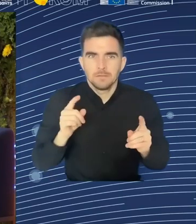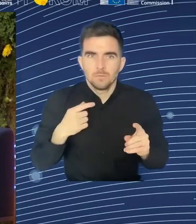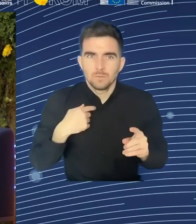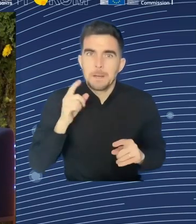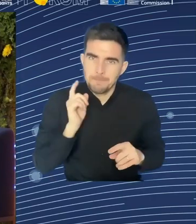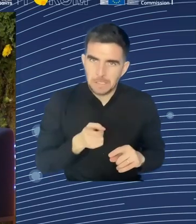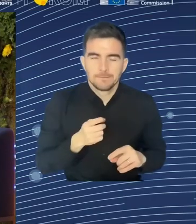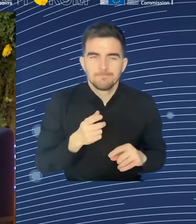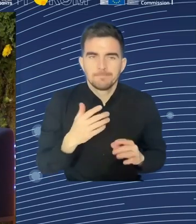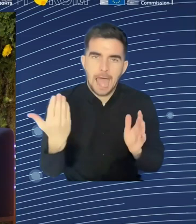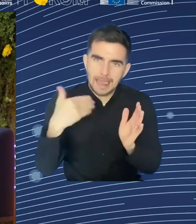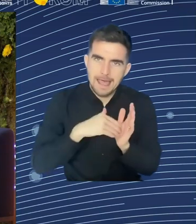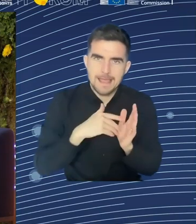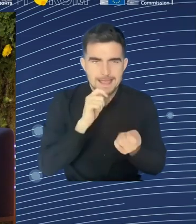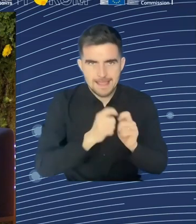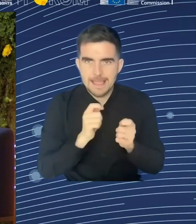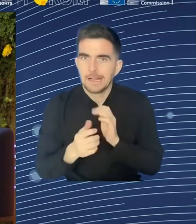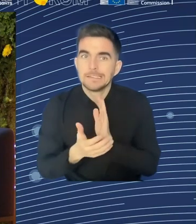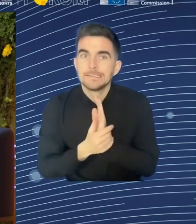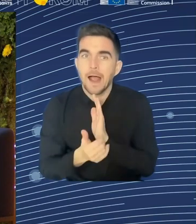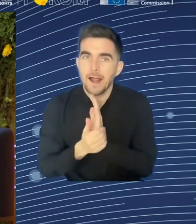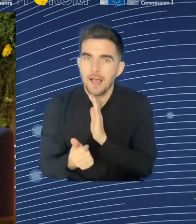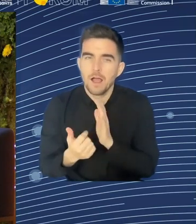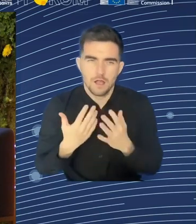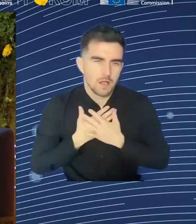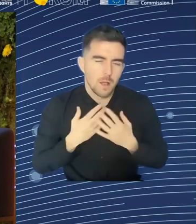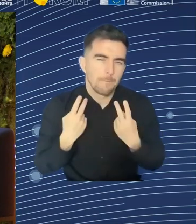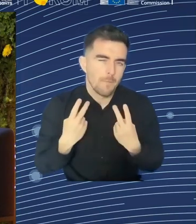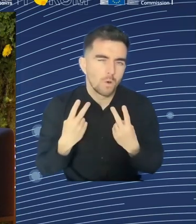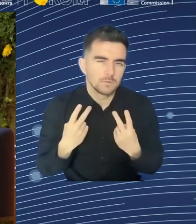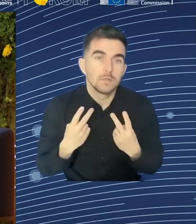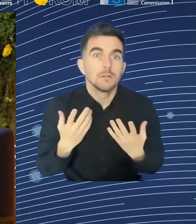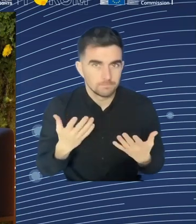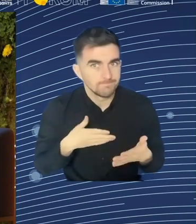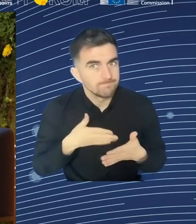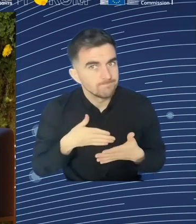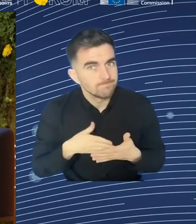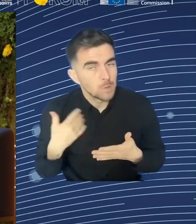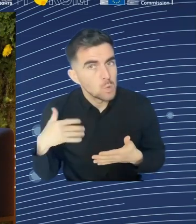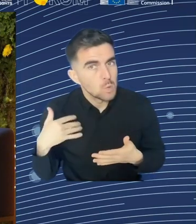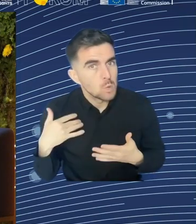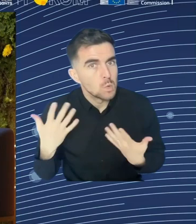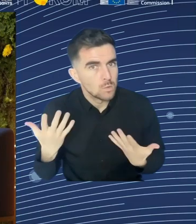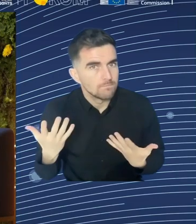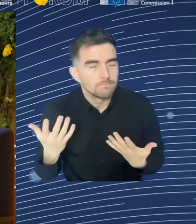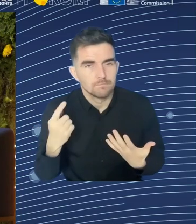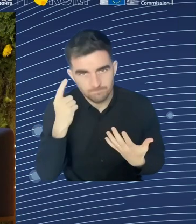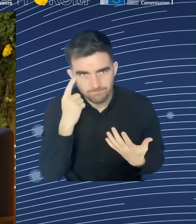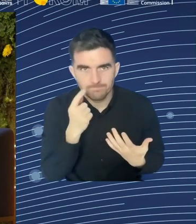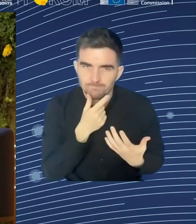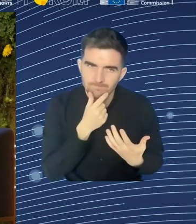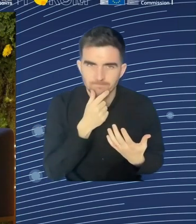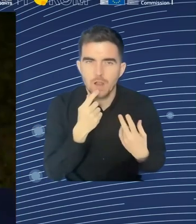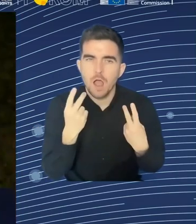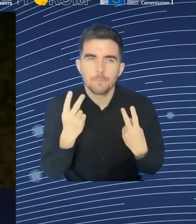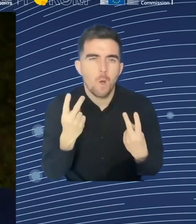workforce on two completely different levels of qualifications, which is the high-qualified ones and the low-qualified